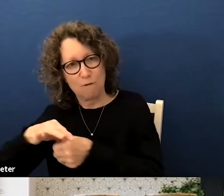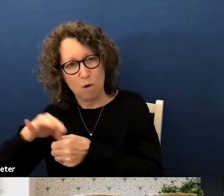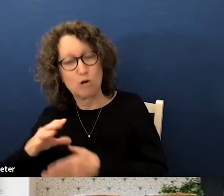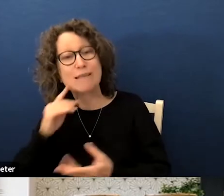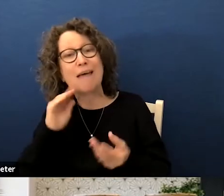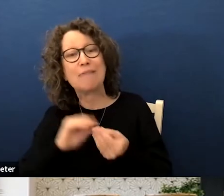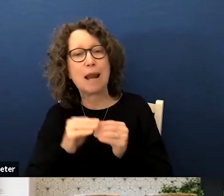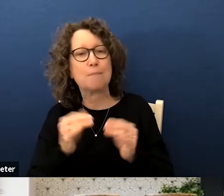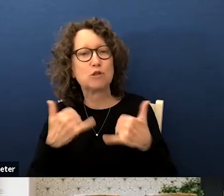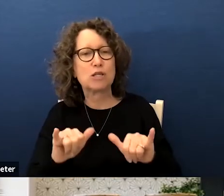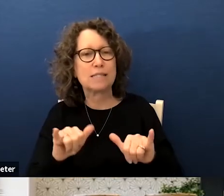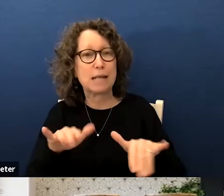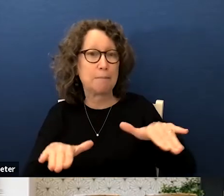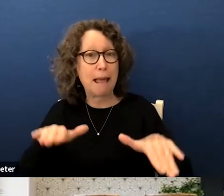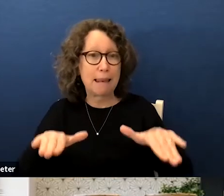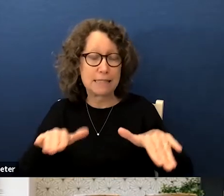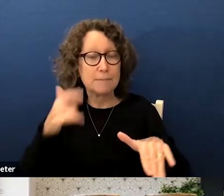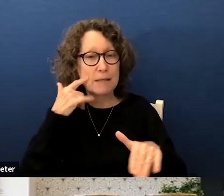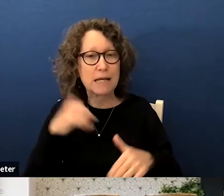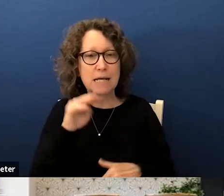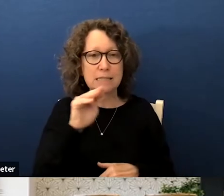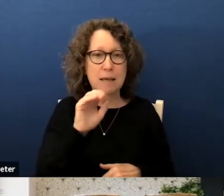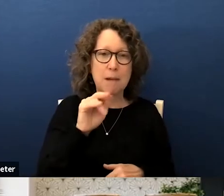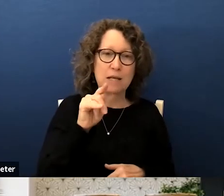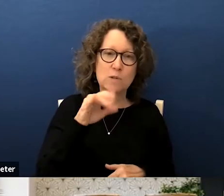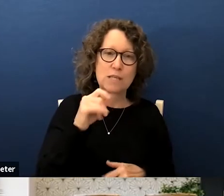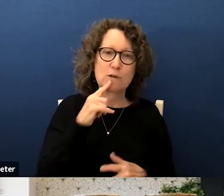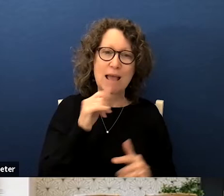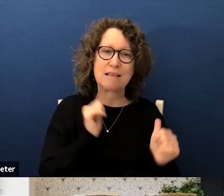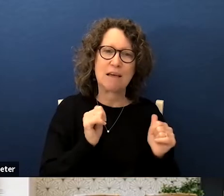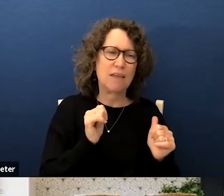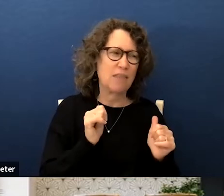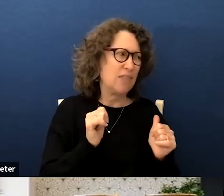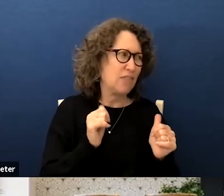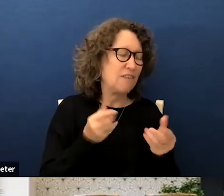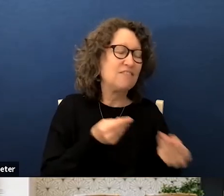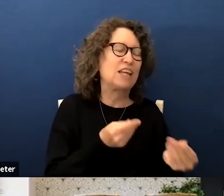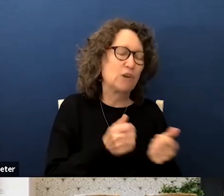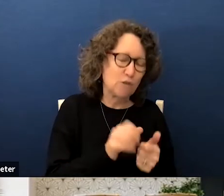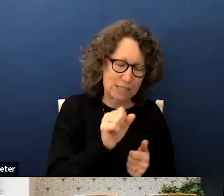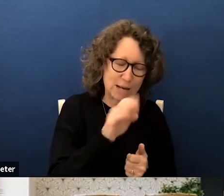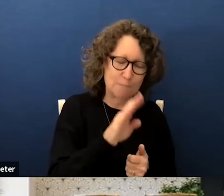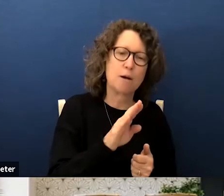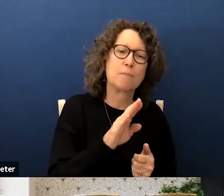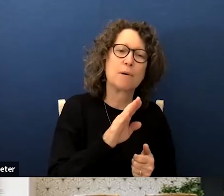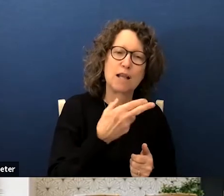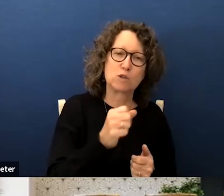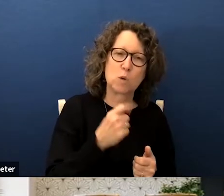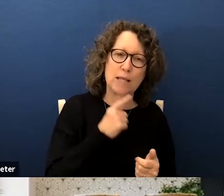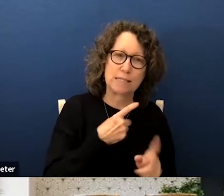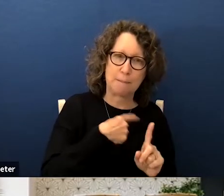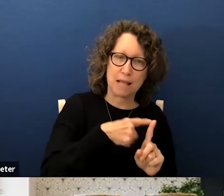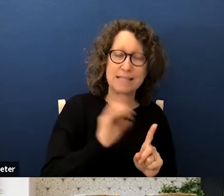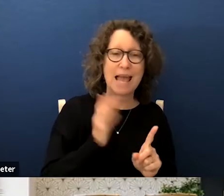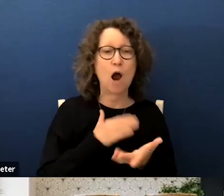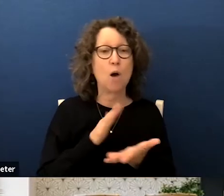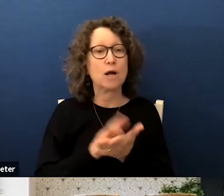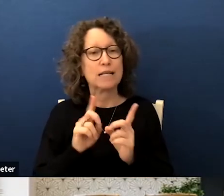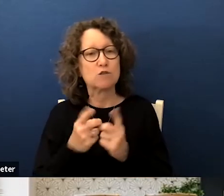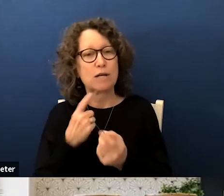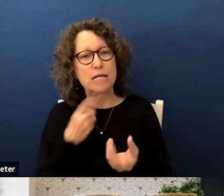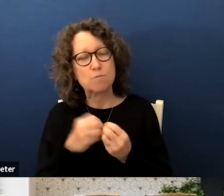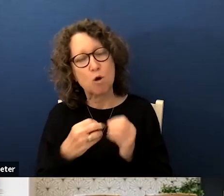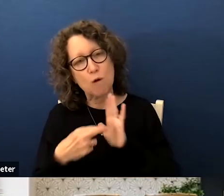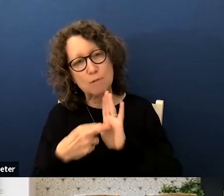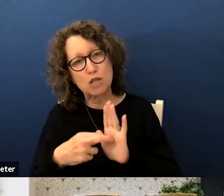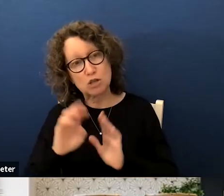numbers are still balanced because montecito is a theater for santa barbara high school this is a plus our district needs more representation